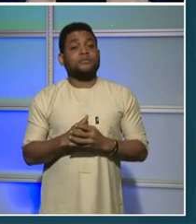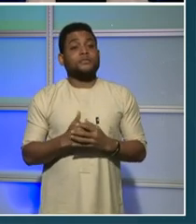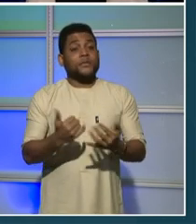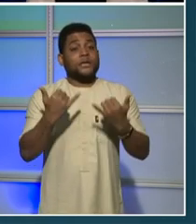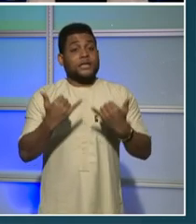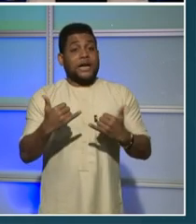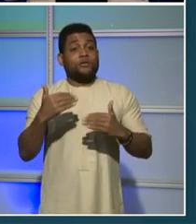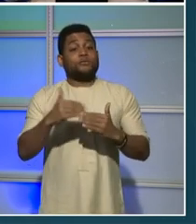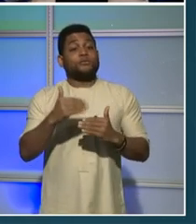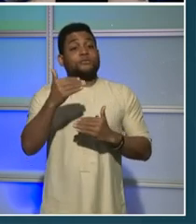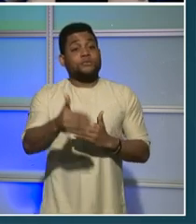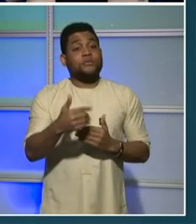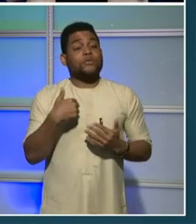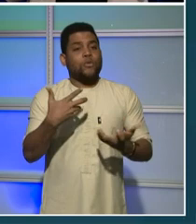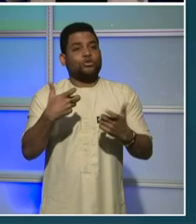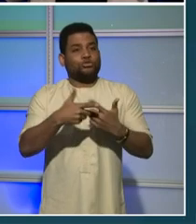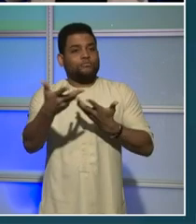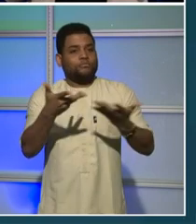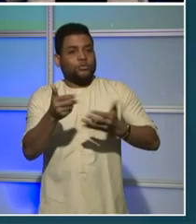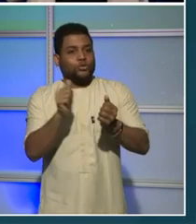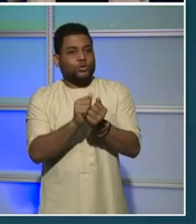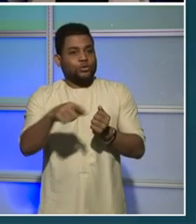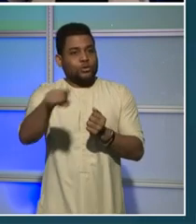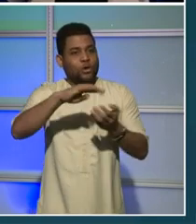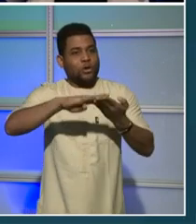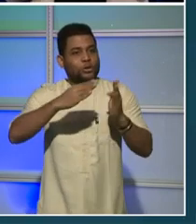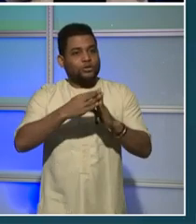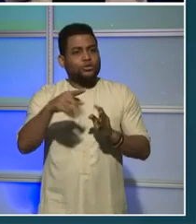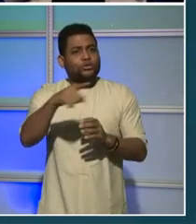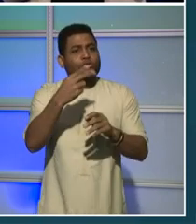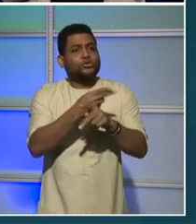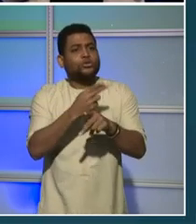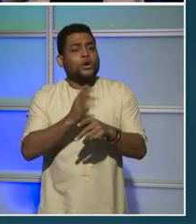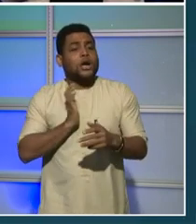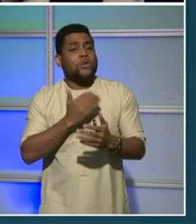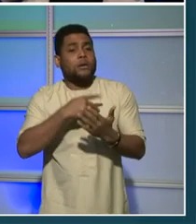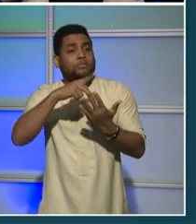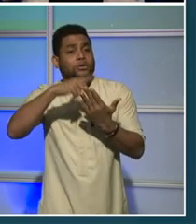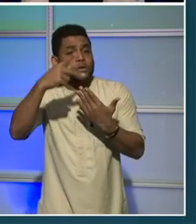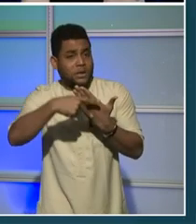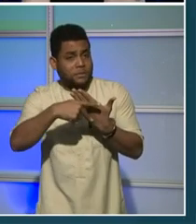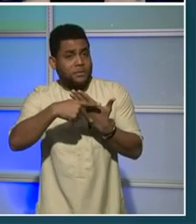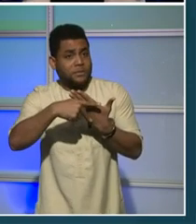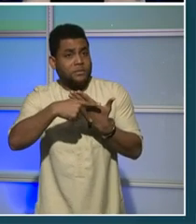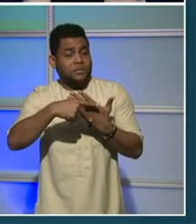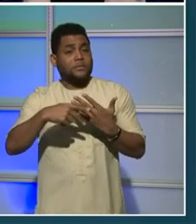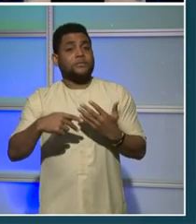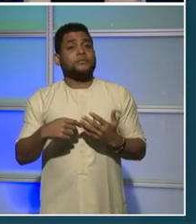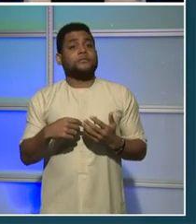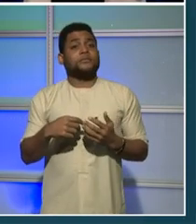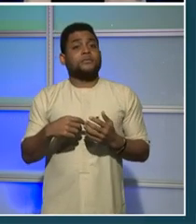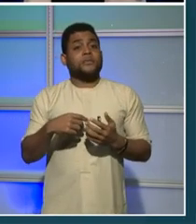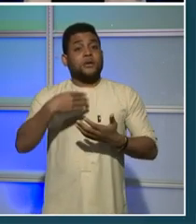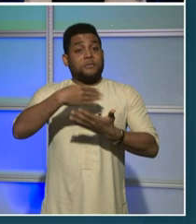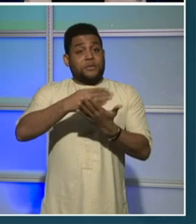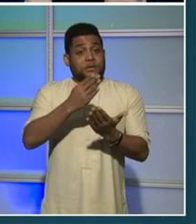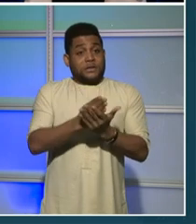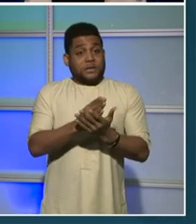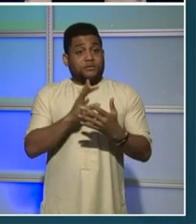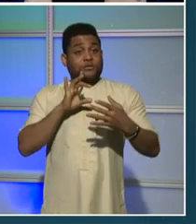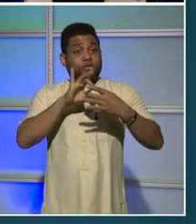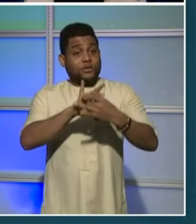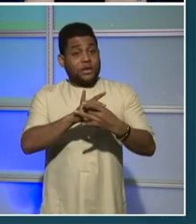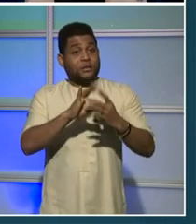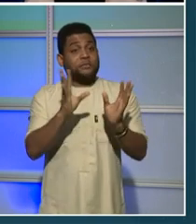residents who use the programs, the services, and the facilities that we fund through the budget. Budget engagement forums help us hear